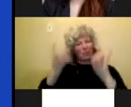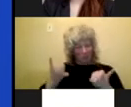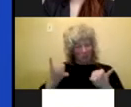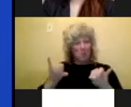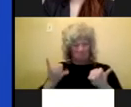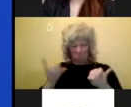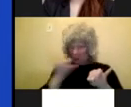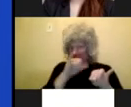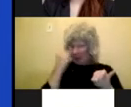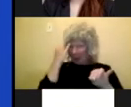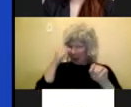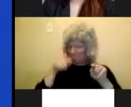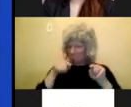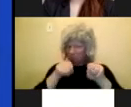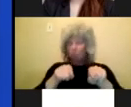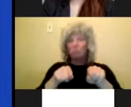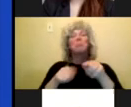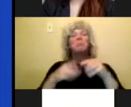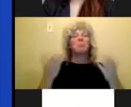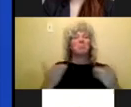So this is our website.